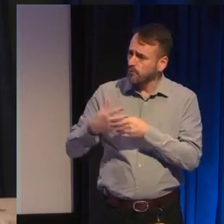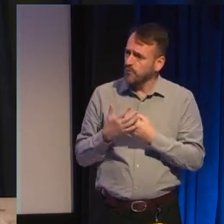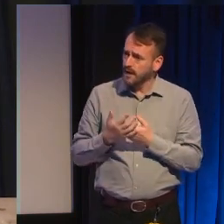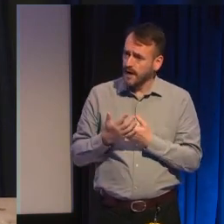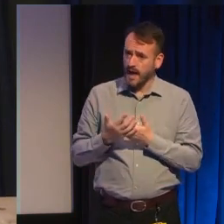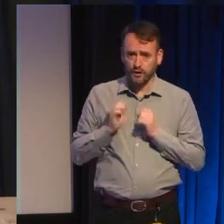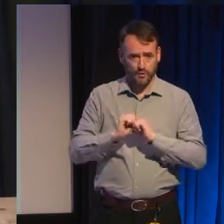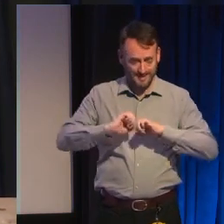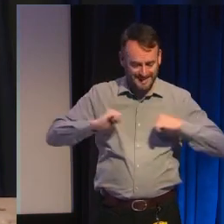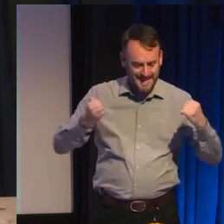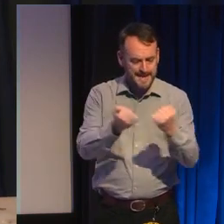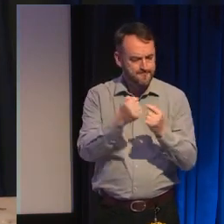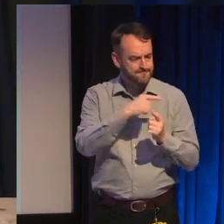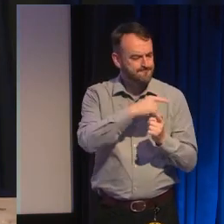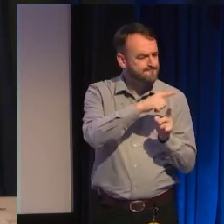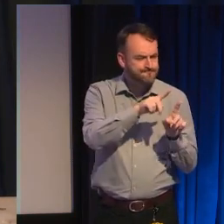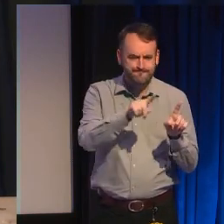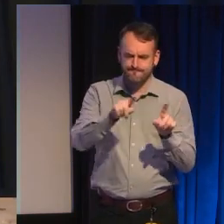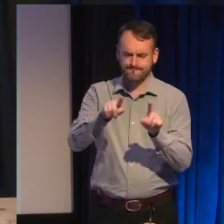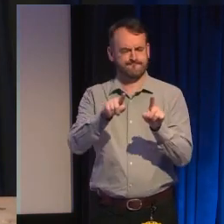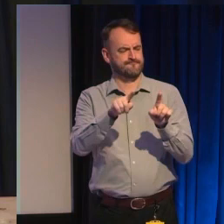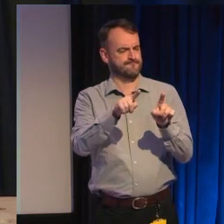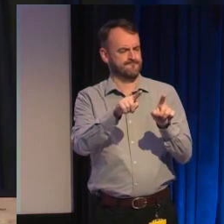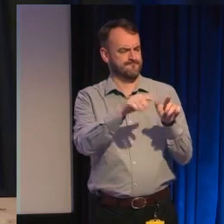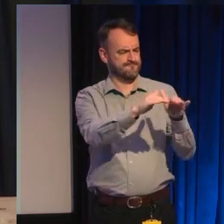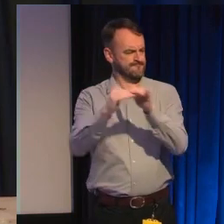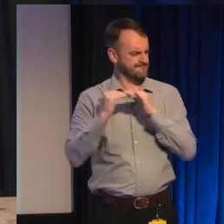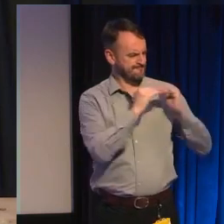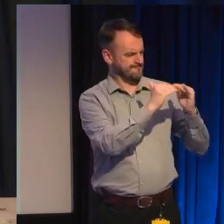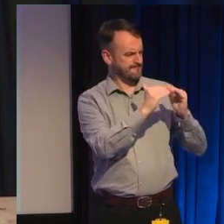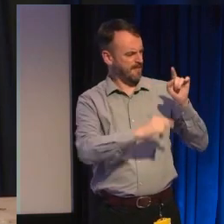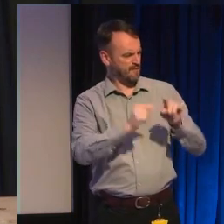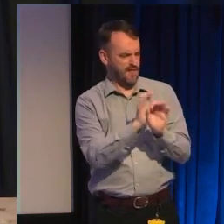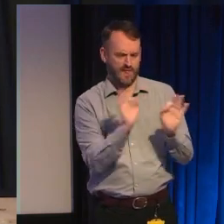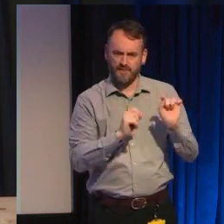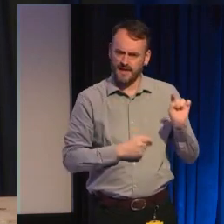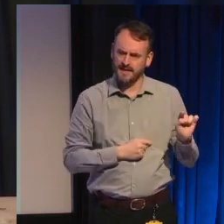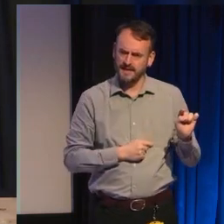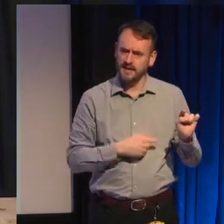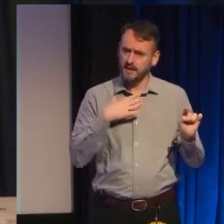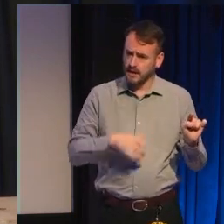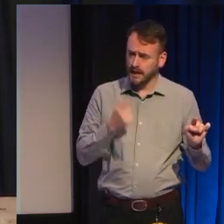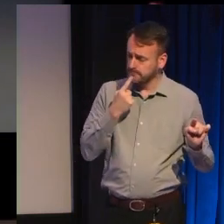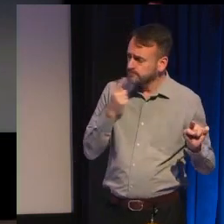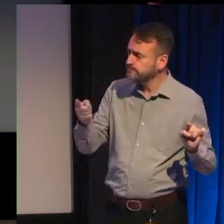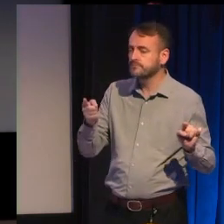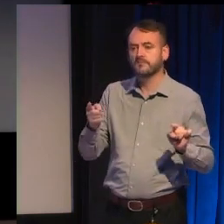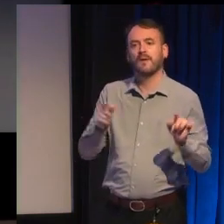if there's a notable lack of diversity of any kind then first fix that with more inclusive recruiting and hiring